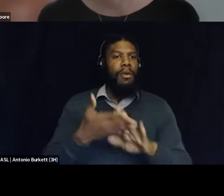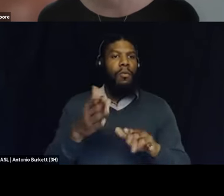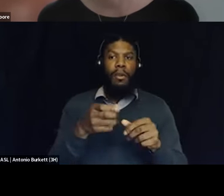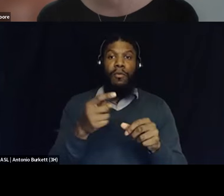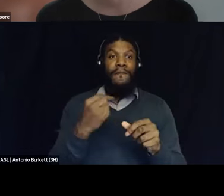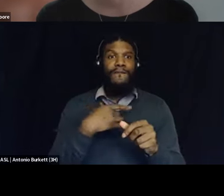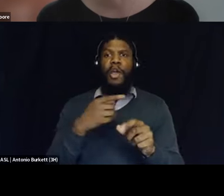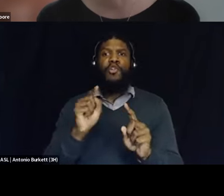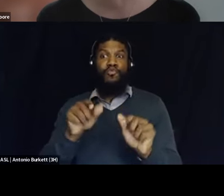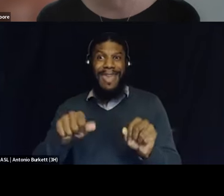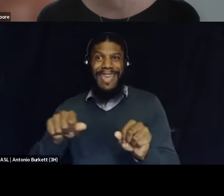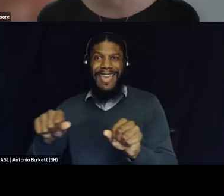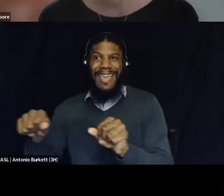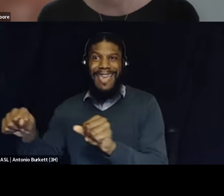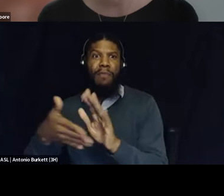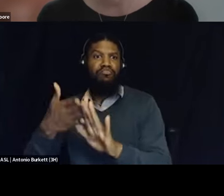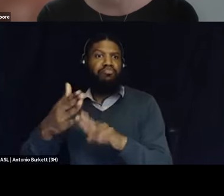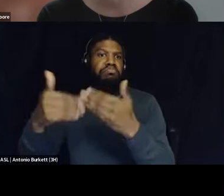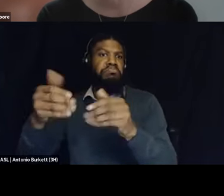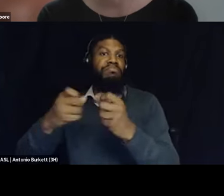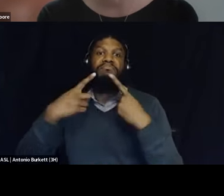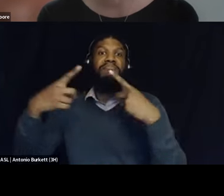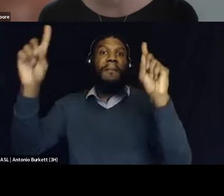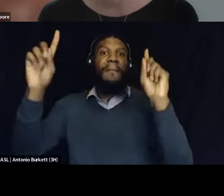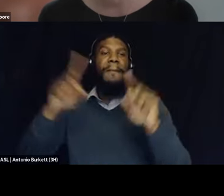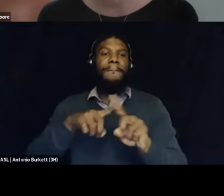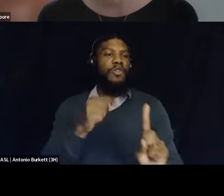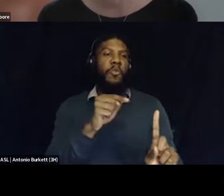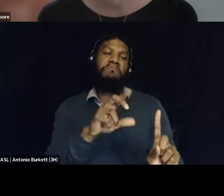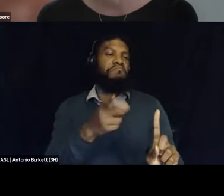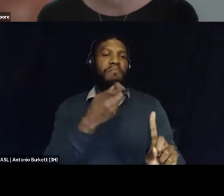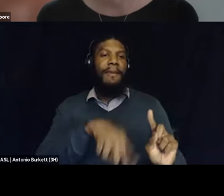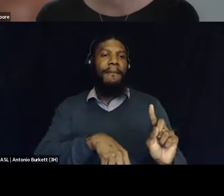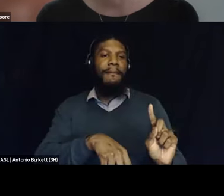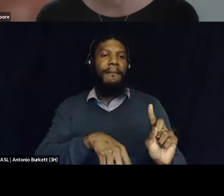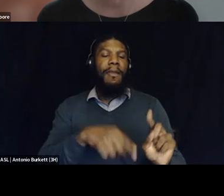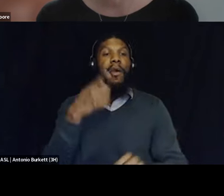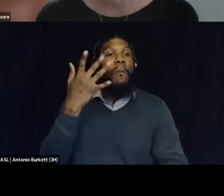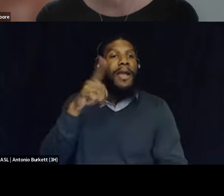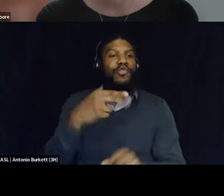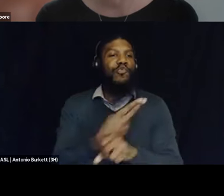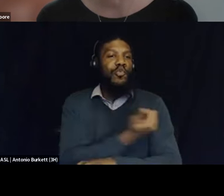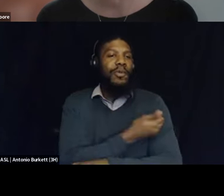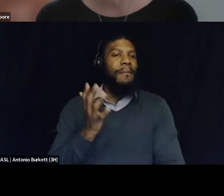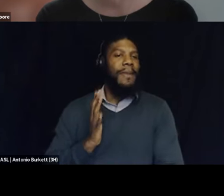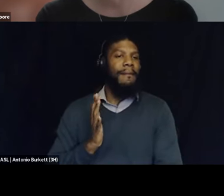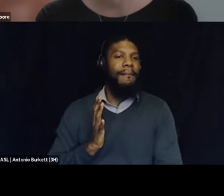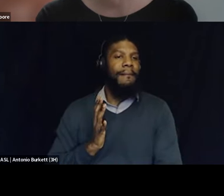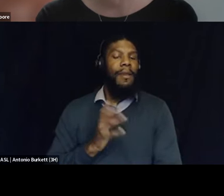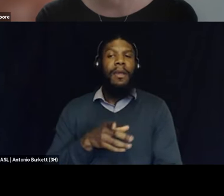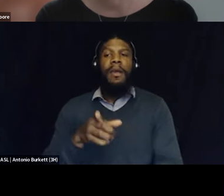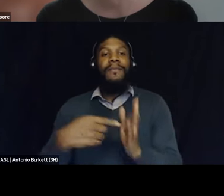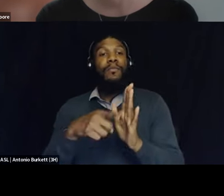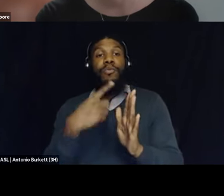but we're saying because you use drugs not not that as you raise not that this person was driving and had a dui or a